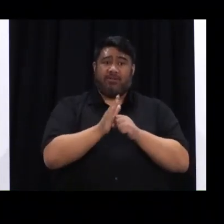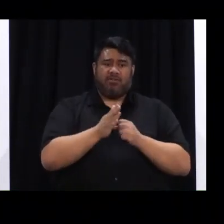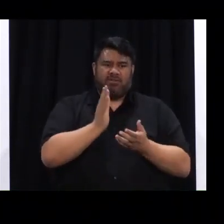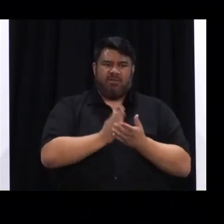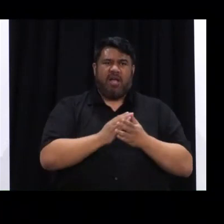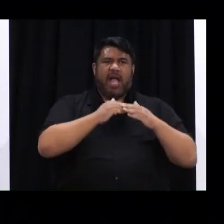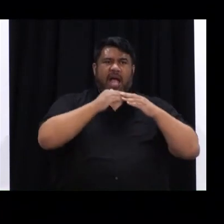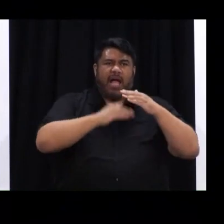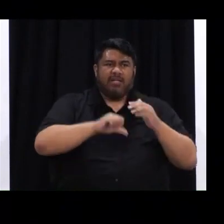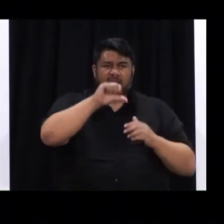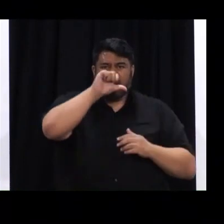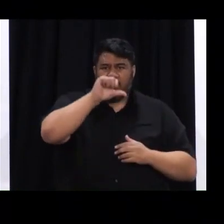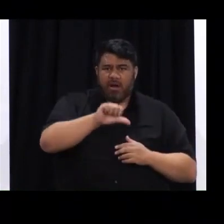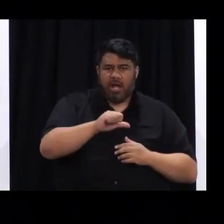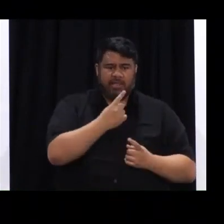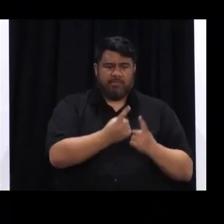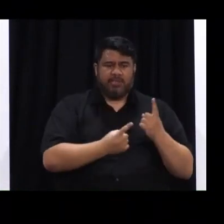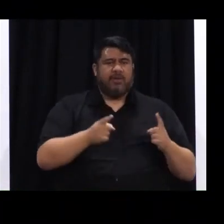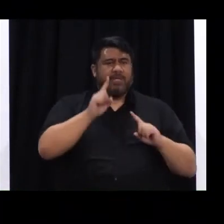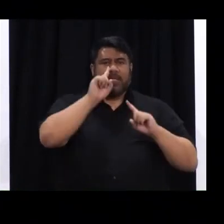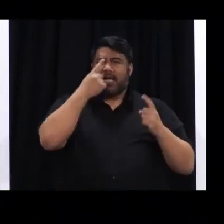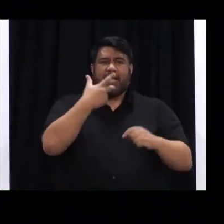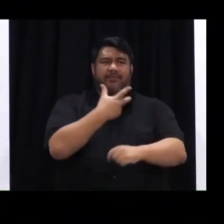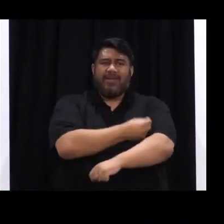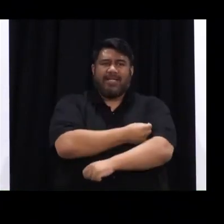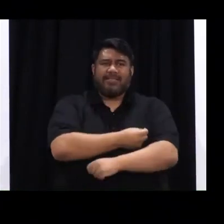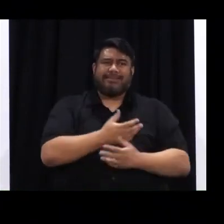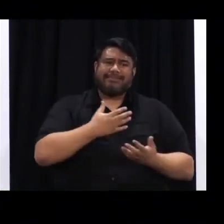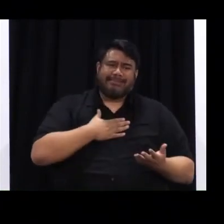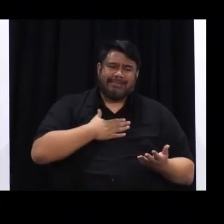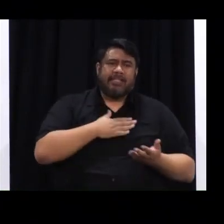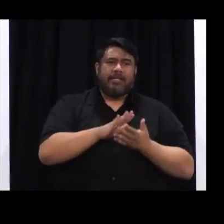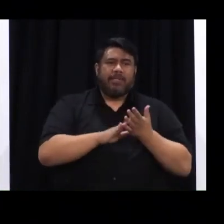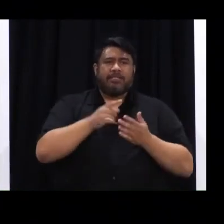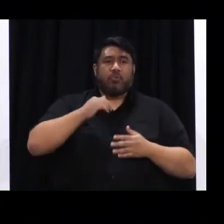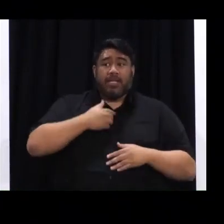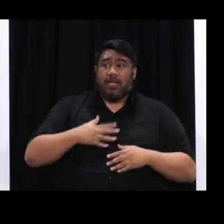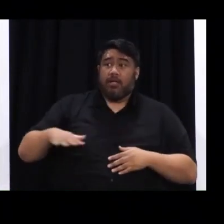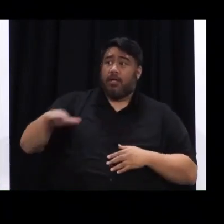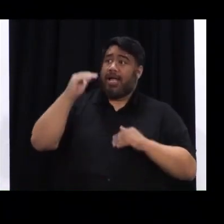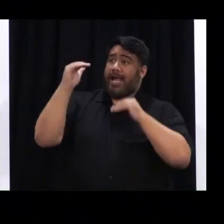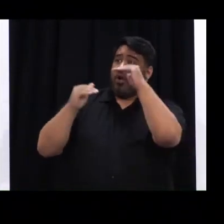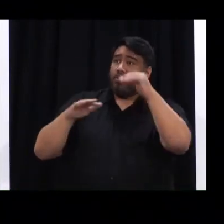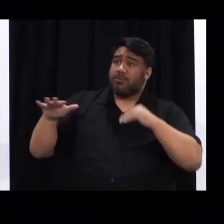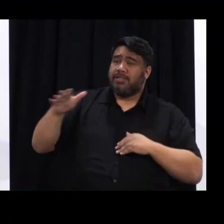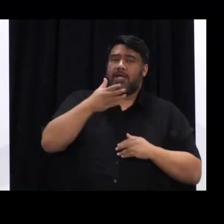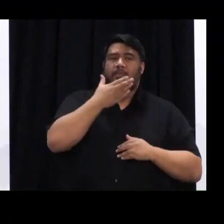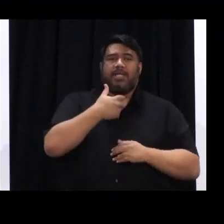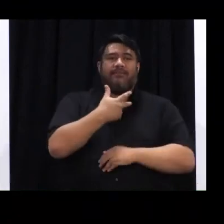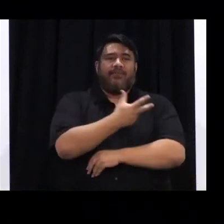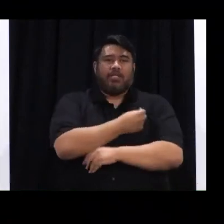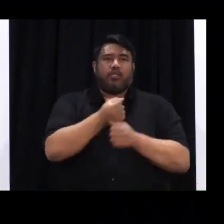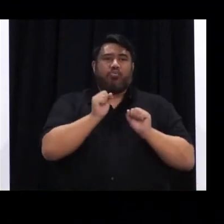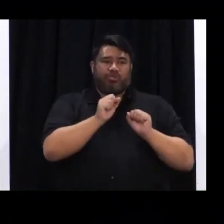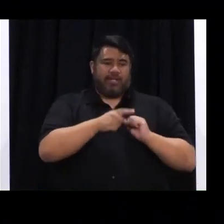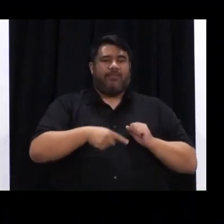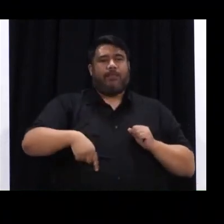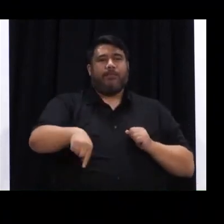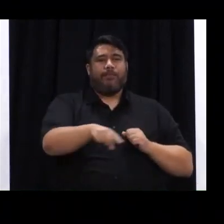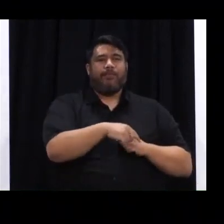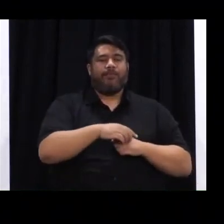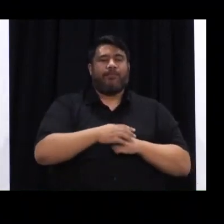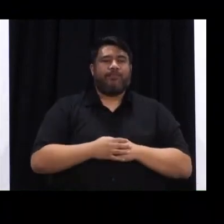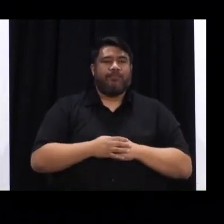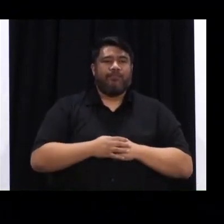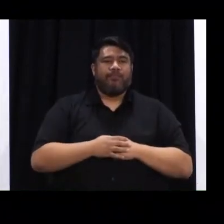who at this stage cannot be vaccinated. So they need us to be, all of us. In 2020, our